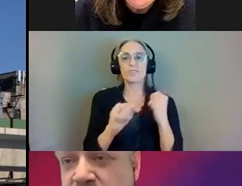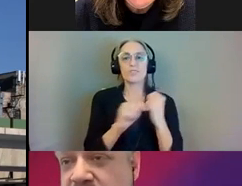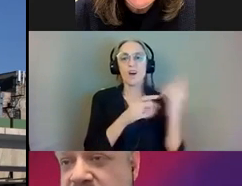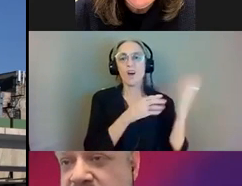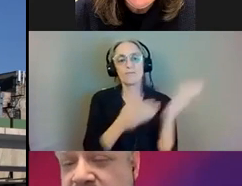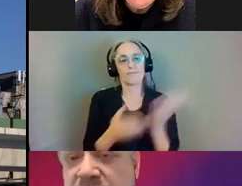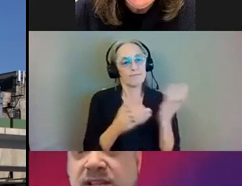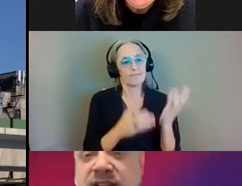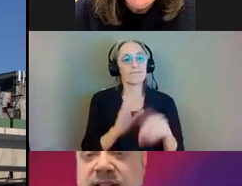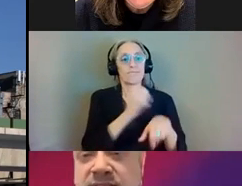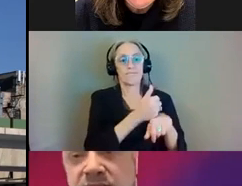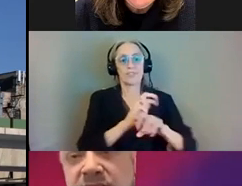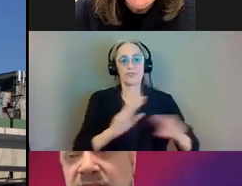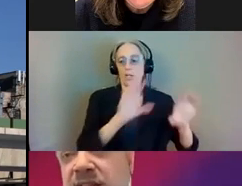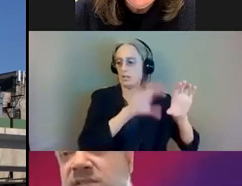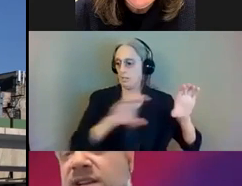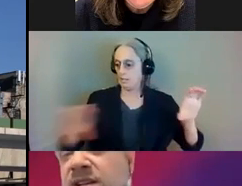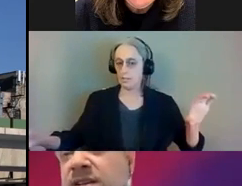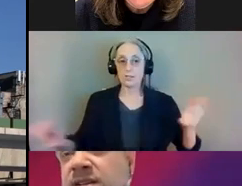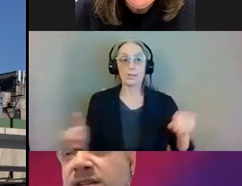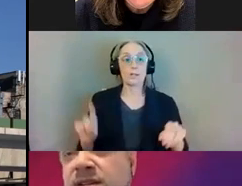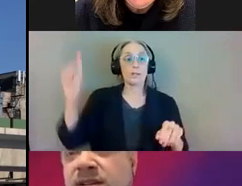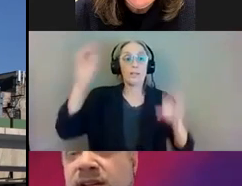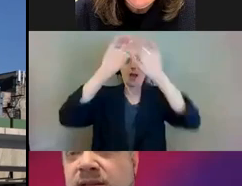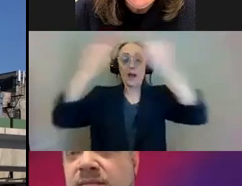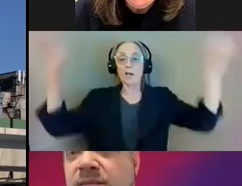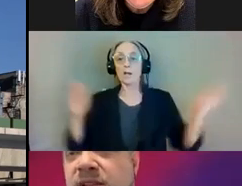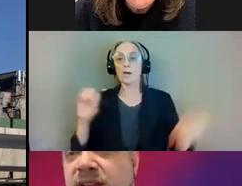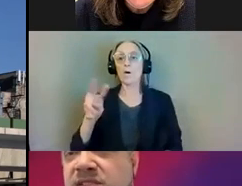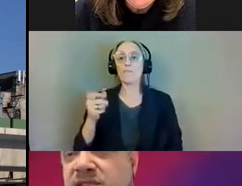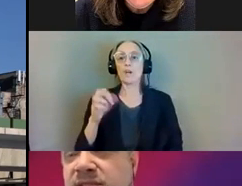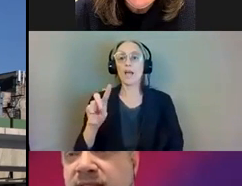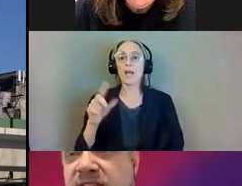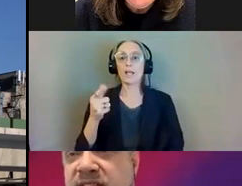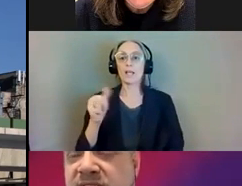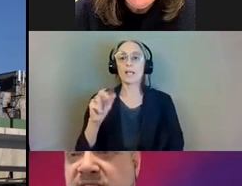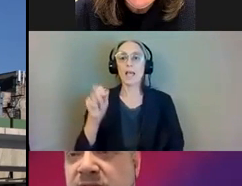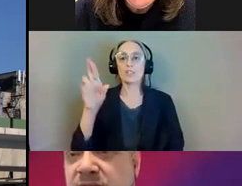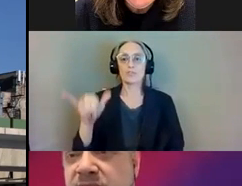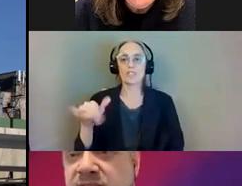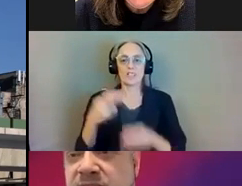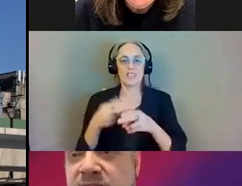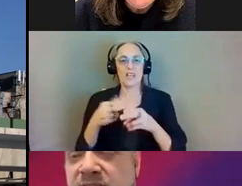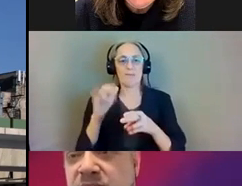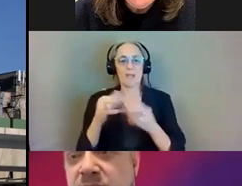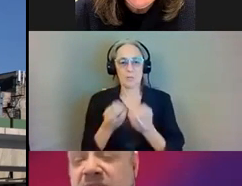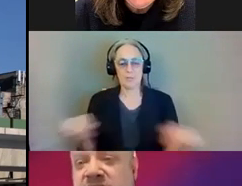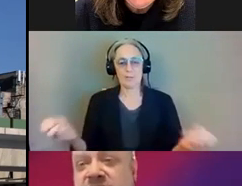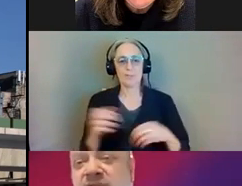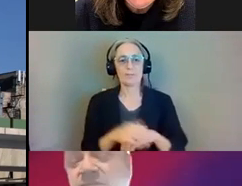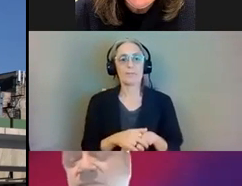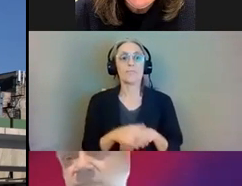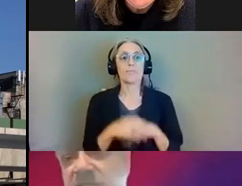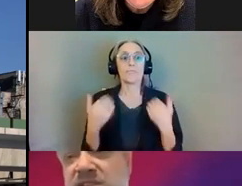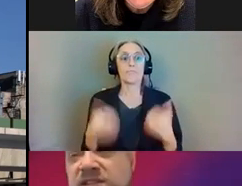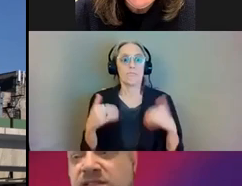top of the bridge is called the uh overhead gantry um and this this in itself is a is a pretty massive